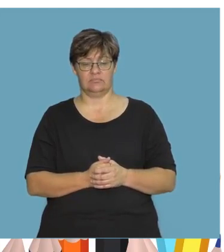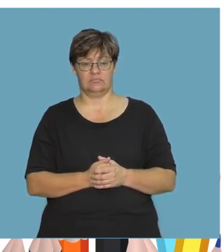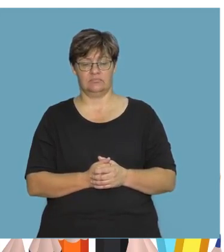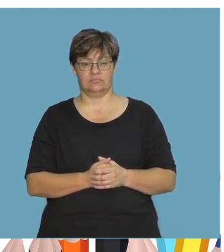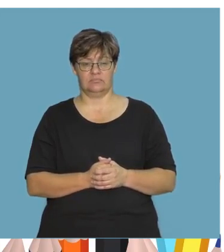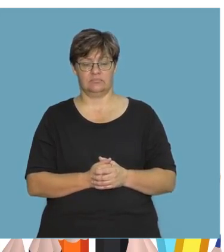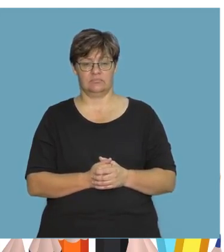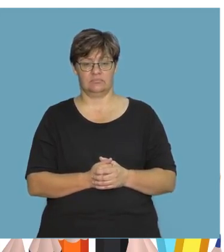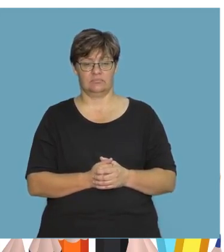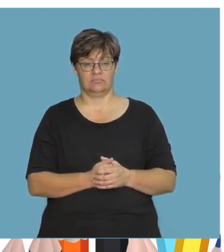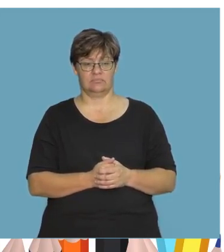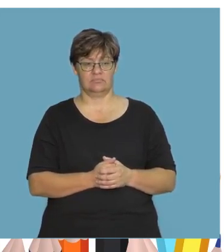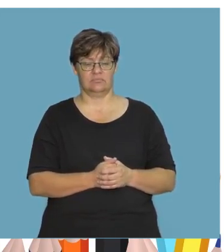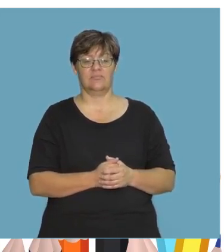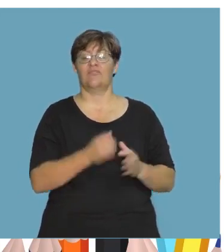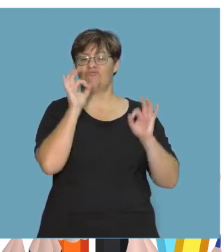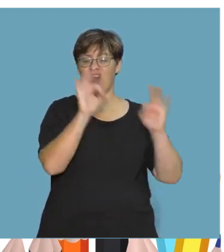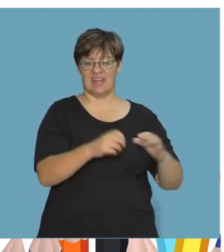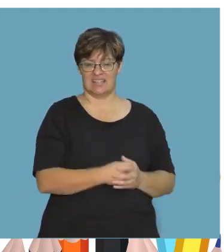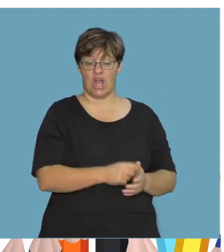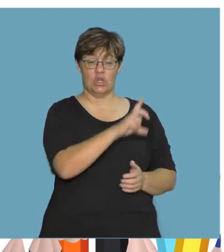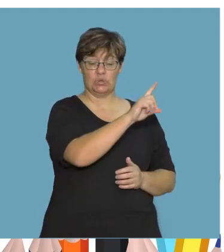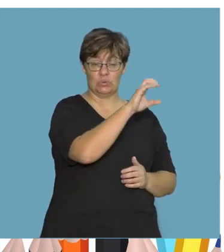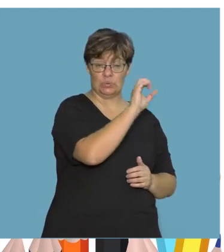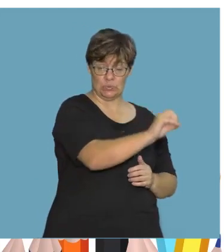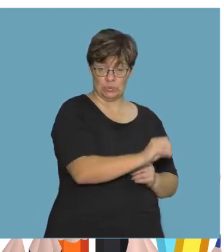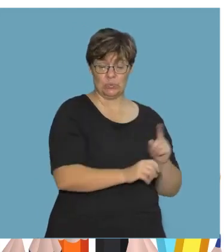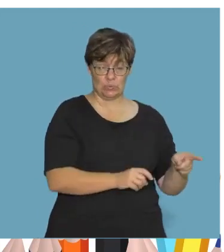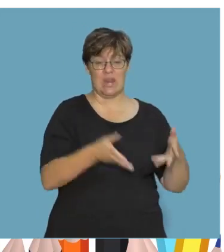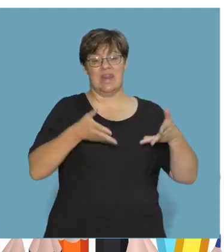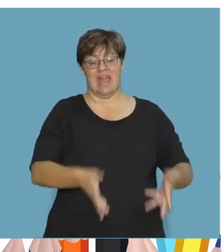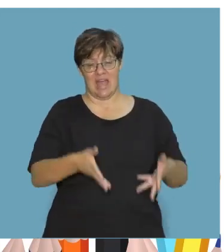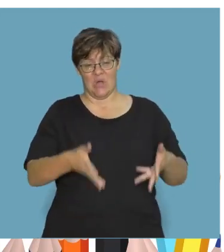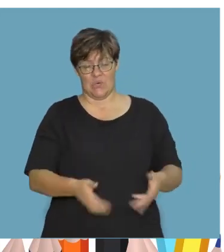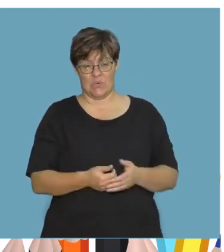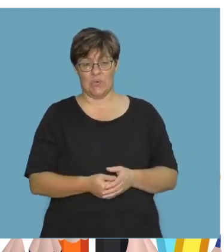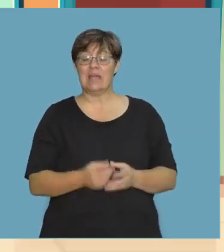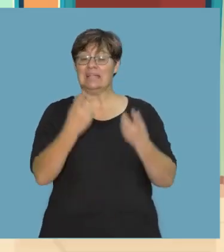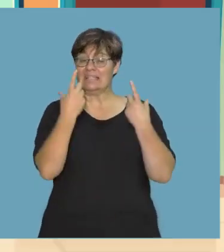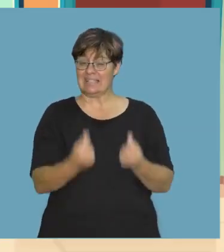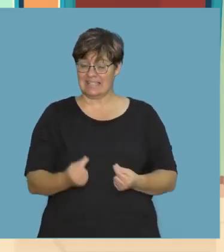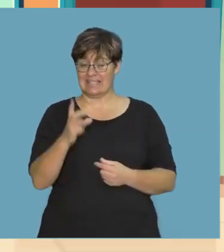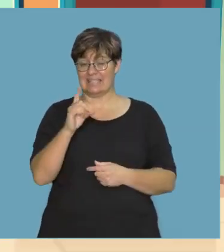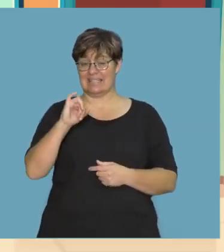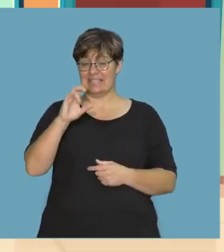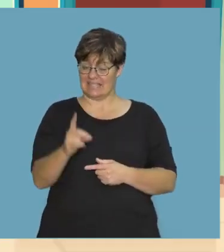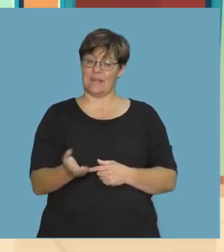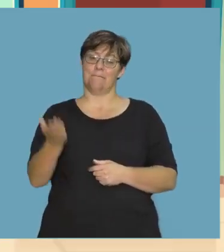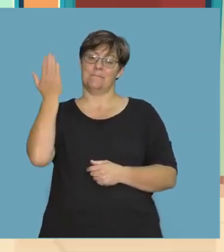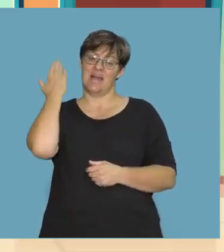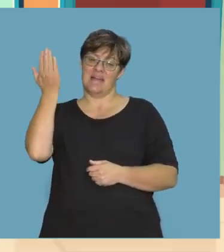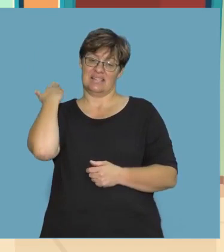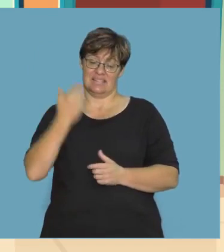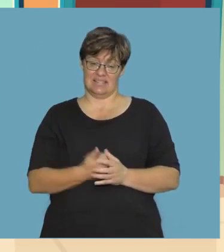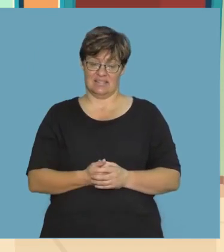That's right! Do is in the present tense and did is in the past. The word did